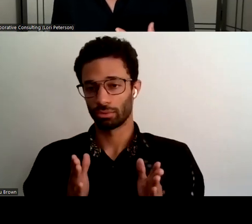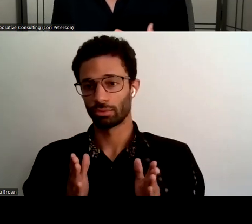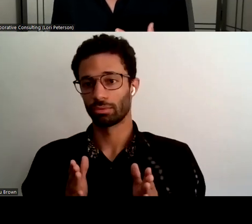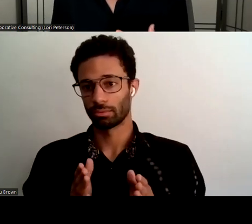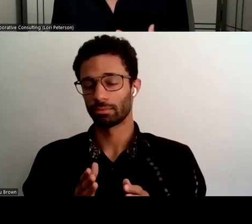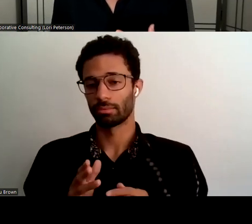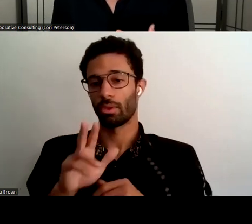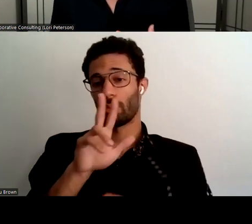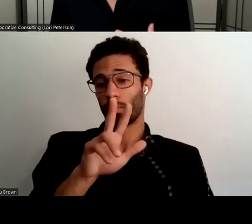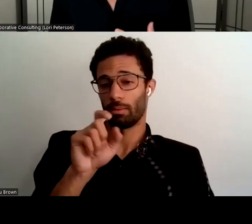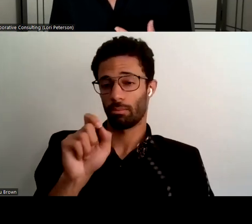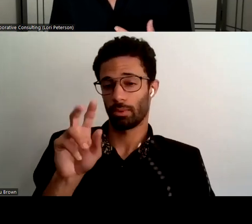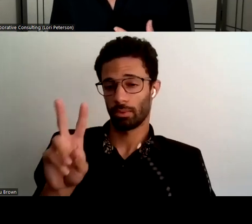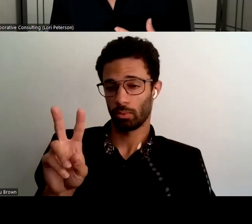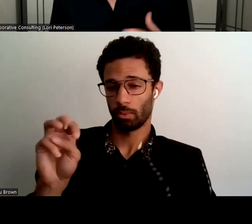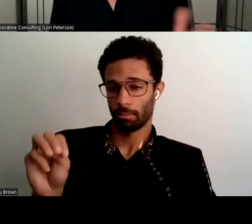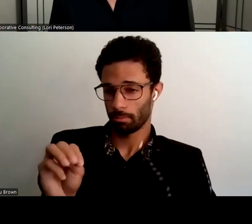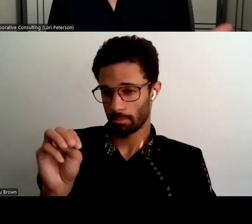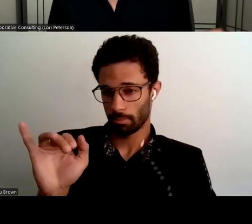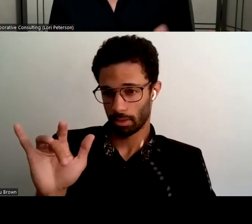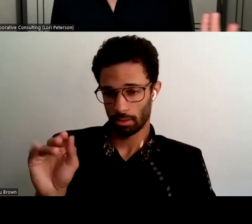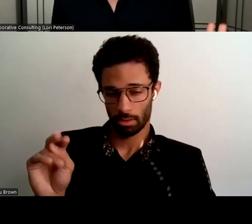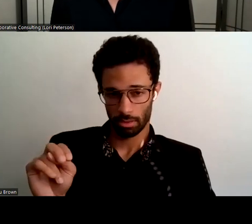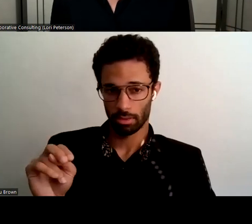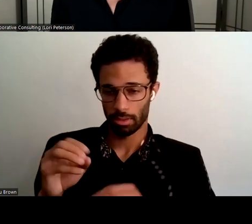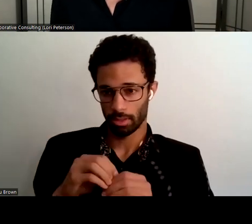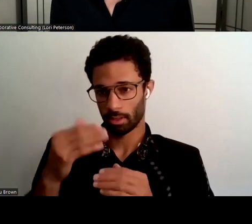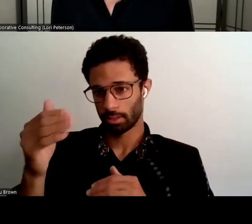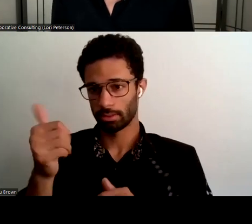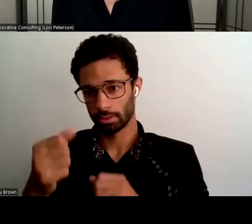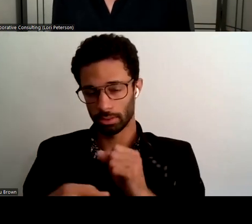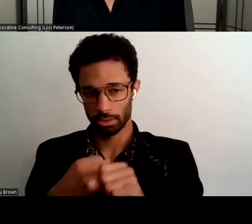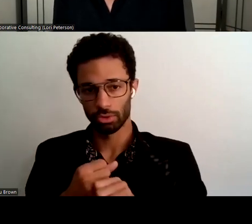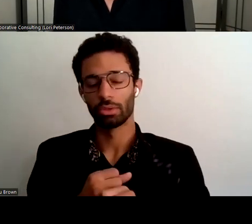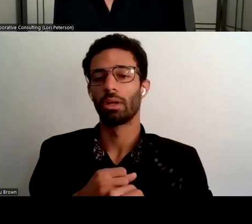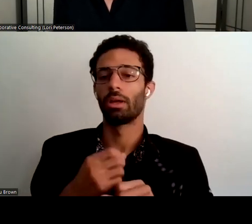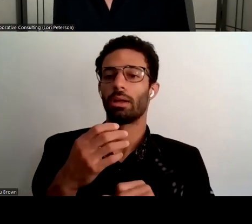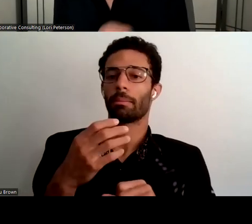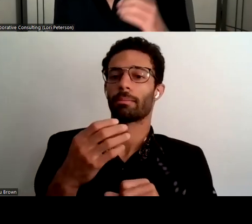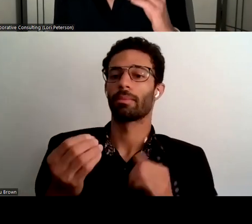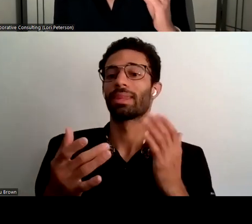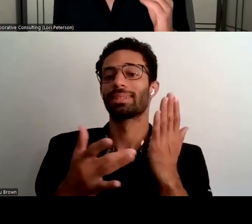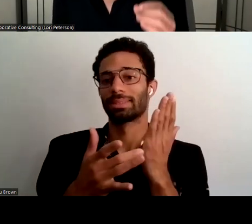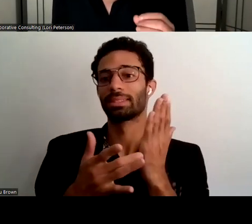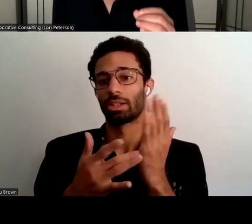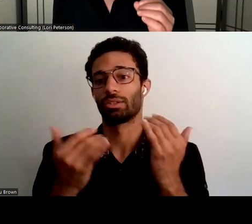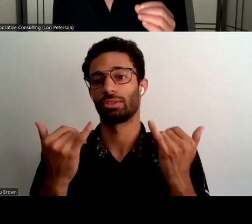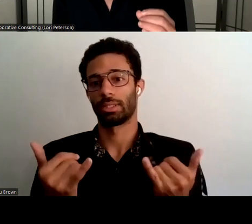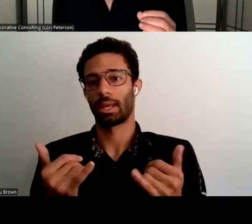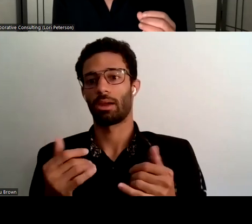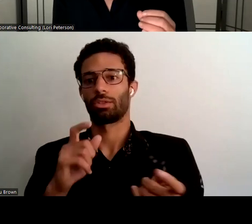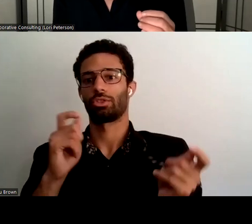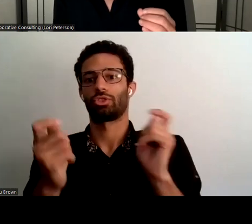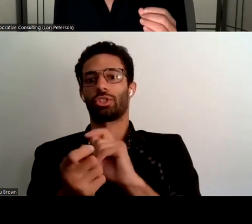million in the next decade and technology is outpacing humans ability to process it it's really